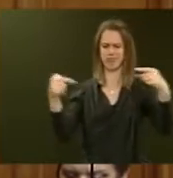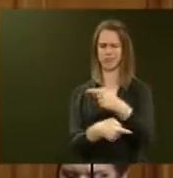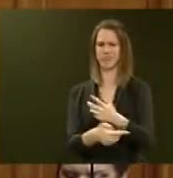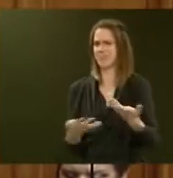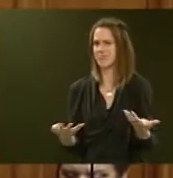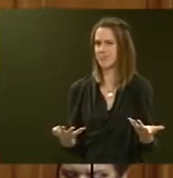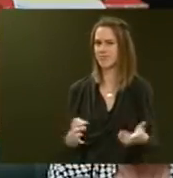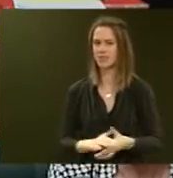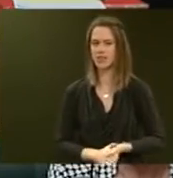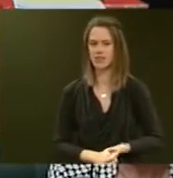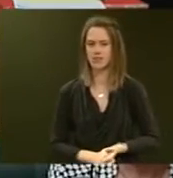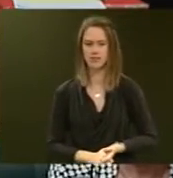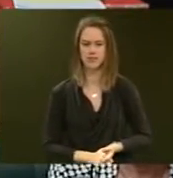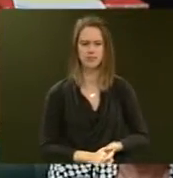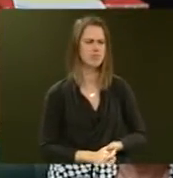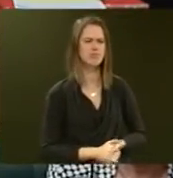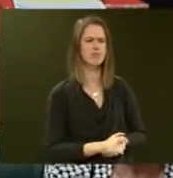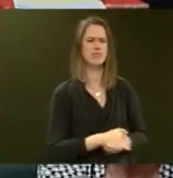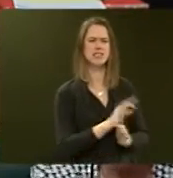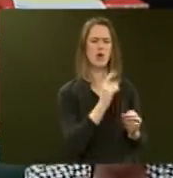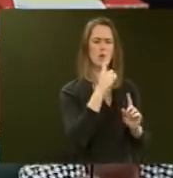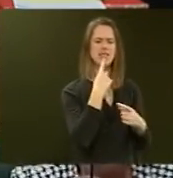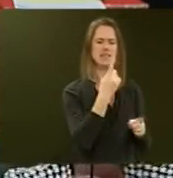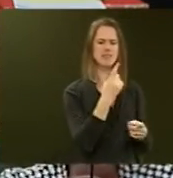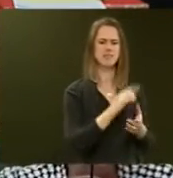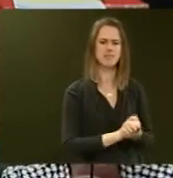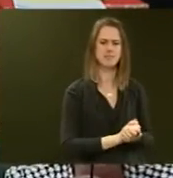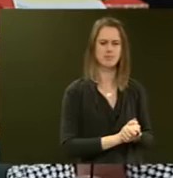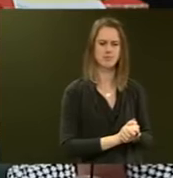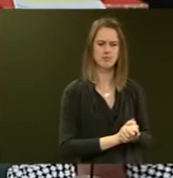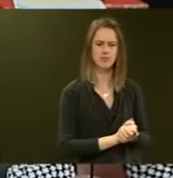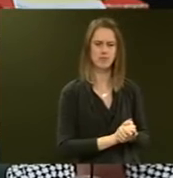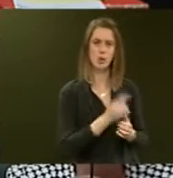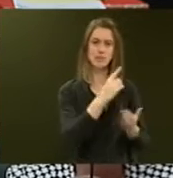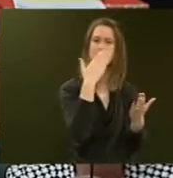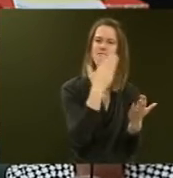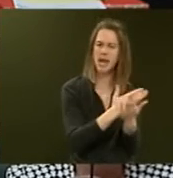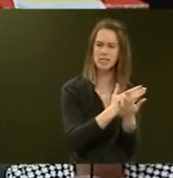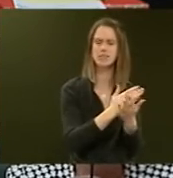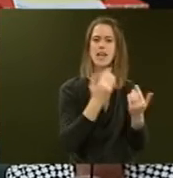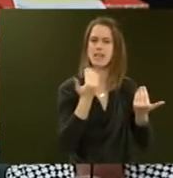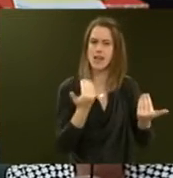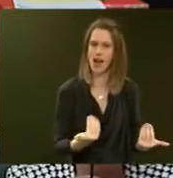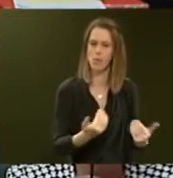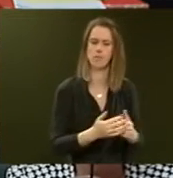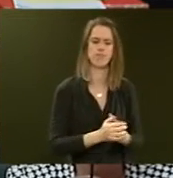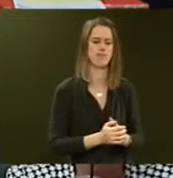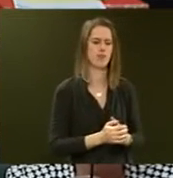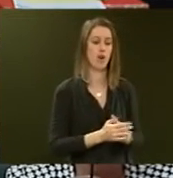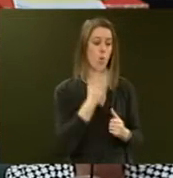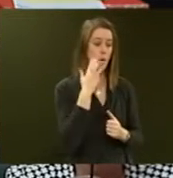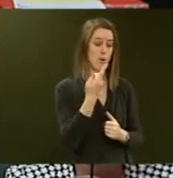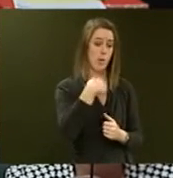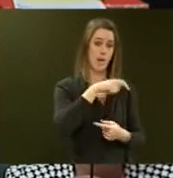services? No, Mr Speaker, that's not what I said, but I'll tell you what are the facts of the matter now, that when we became